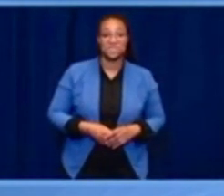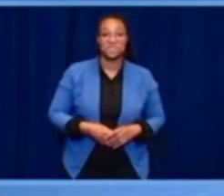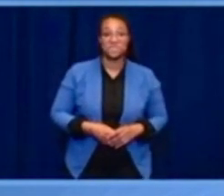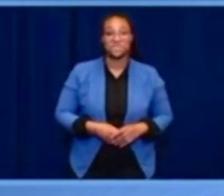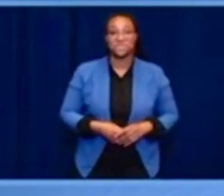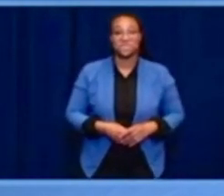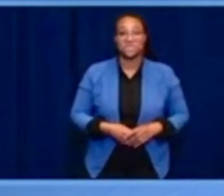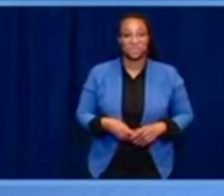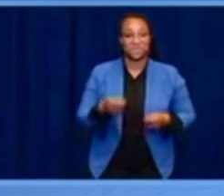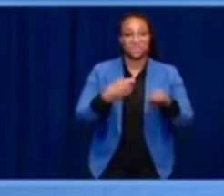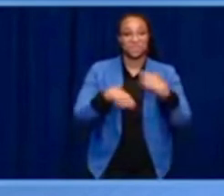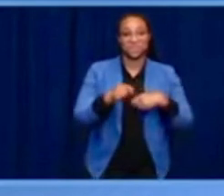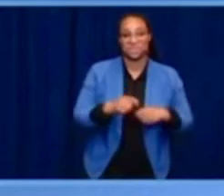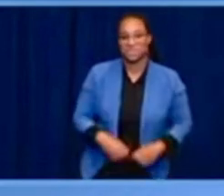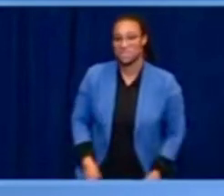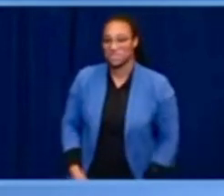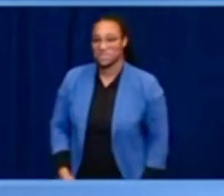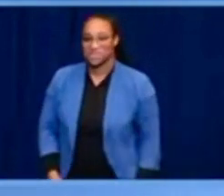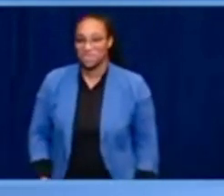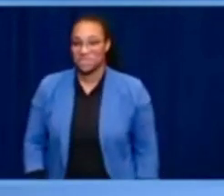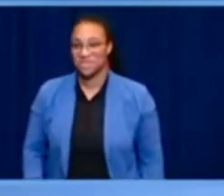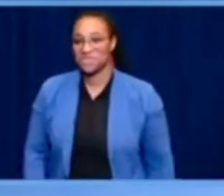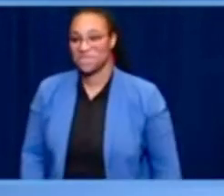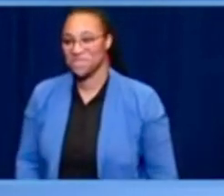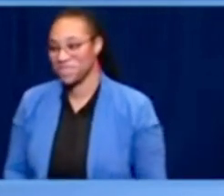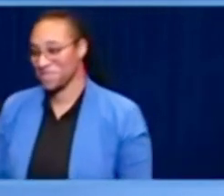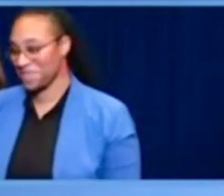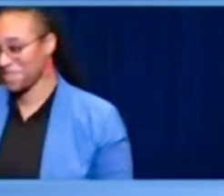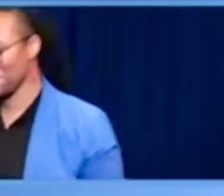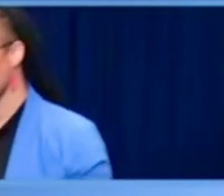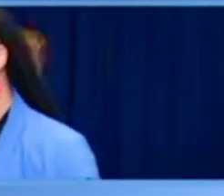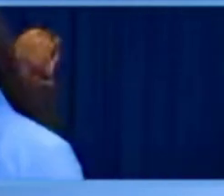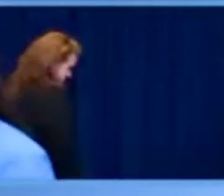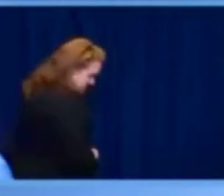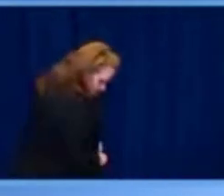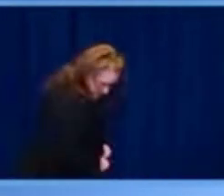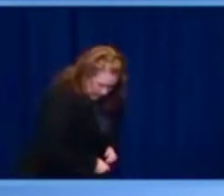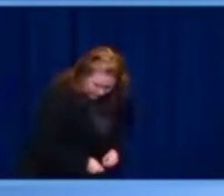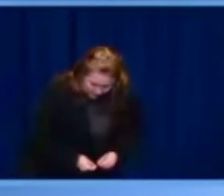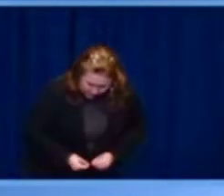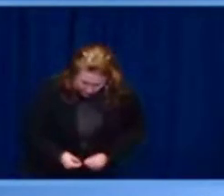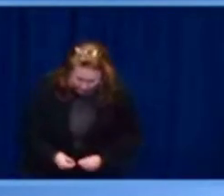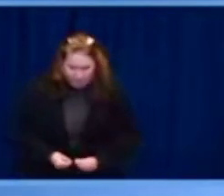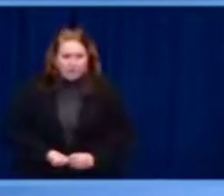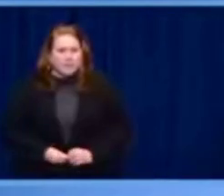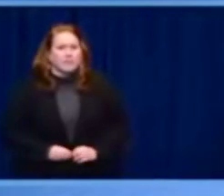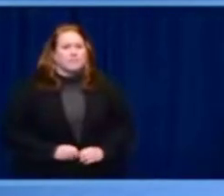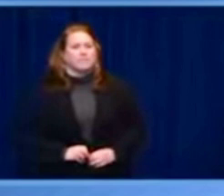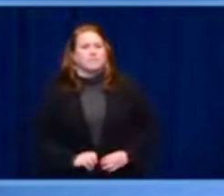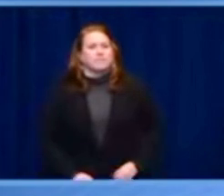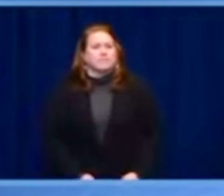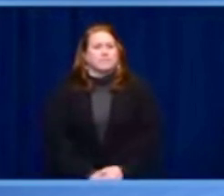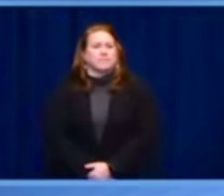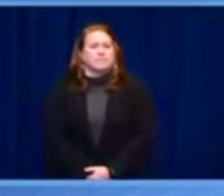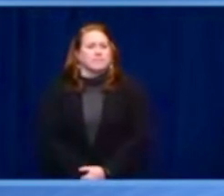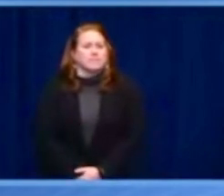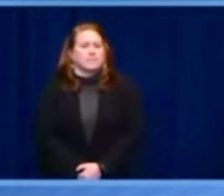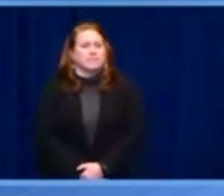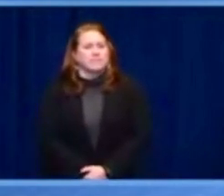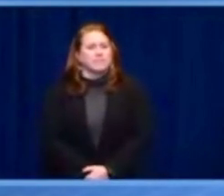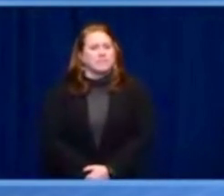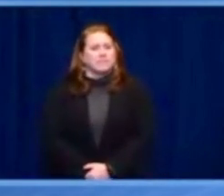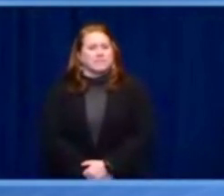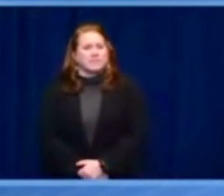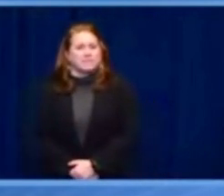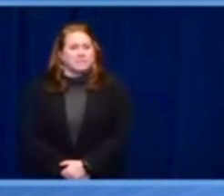summit, from the first summit of democracy. Look, you know that's the power of these summits, not just to speak